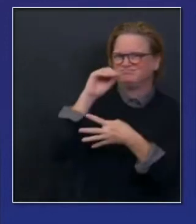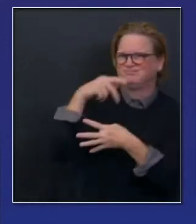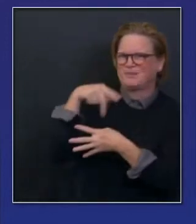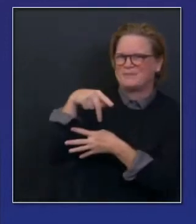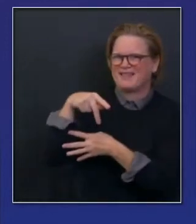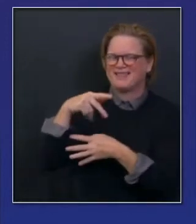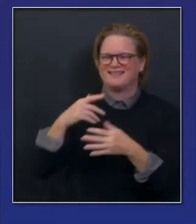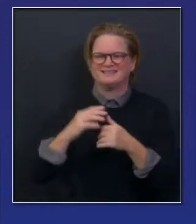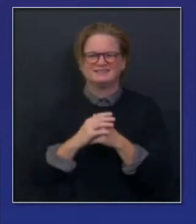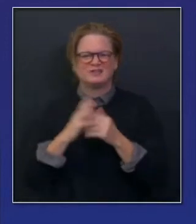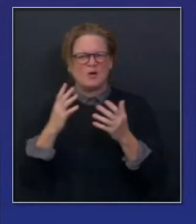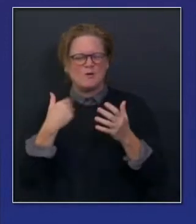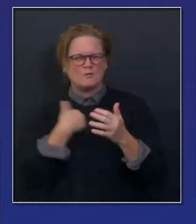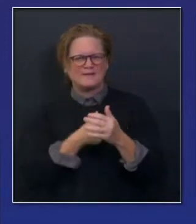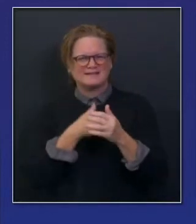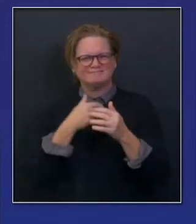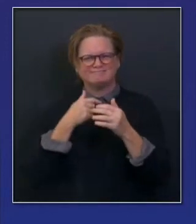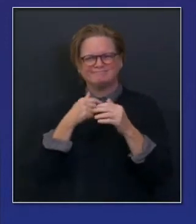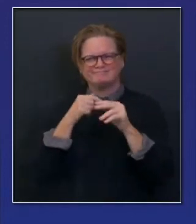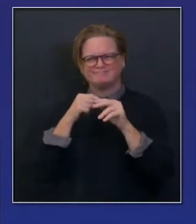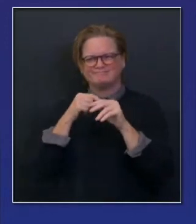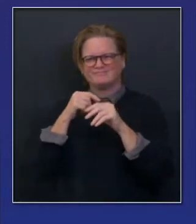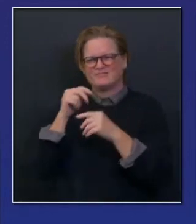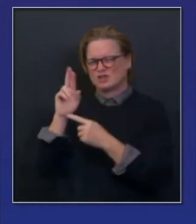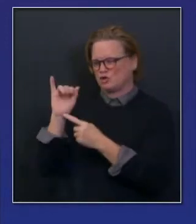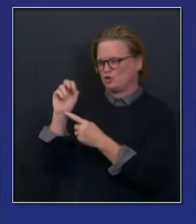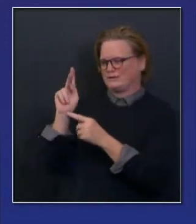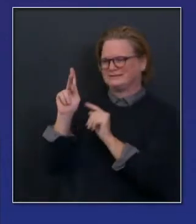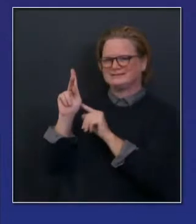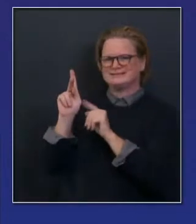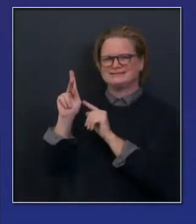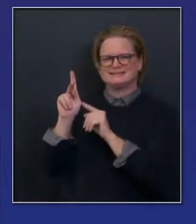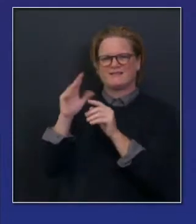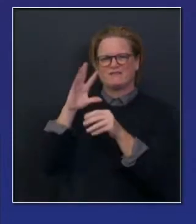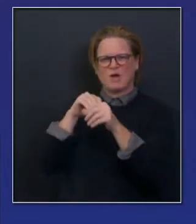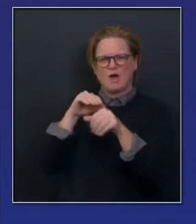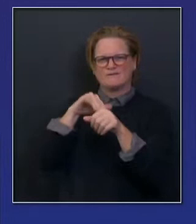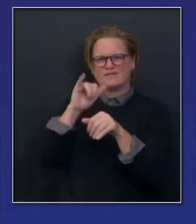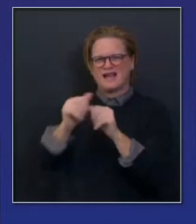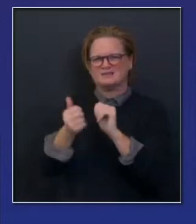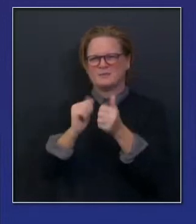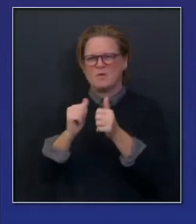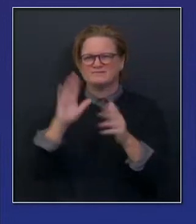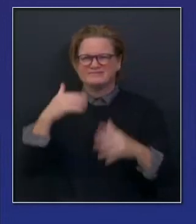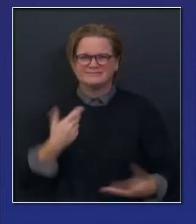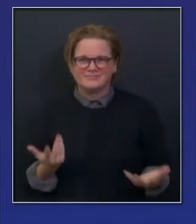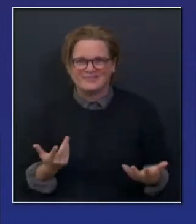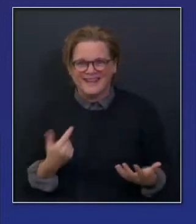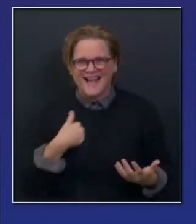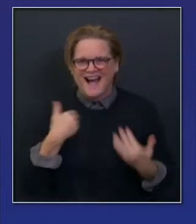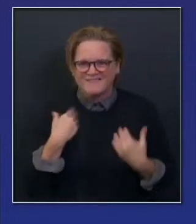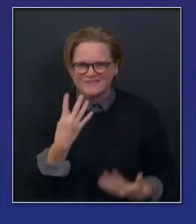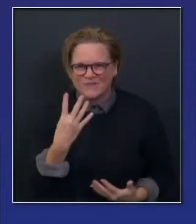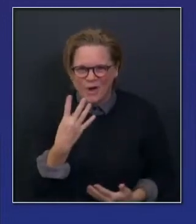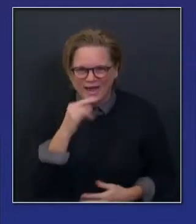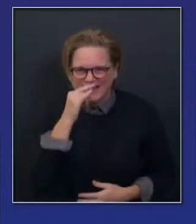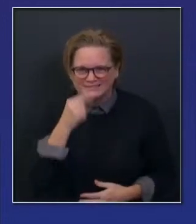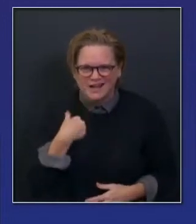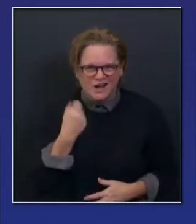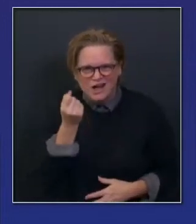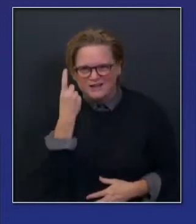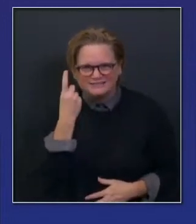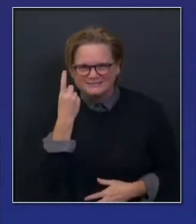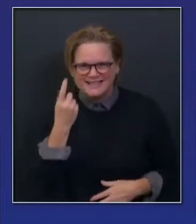based upon those levels of risk. I encourage, look, I got four young kids, soccer. mean,